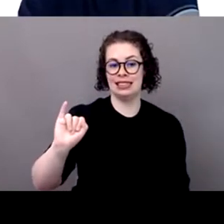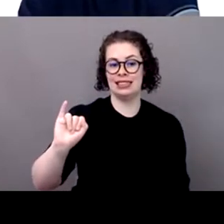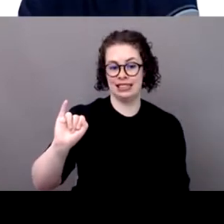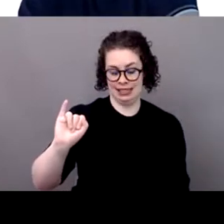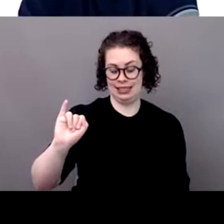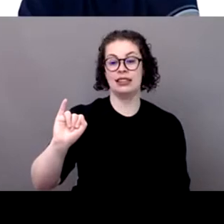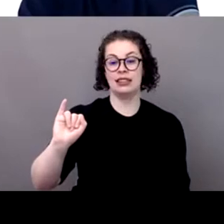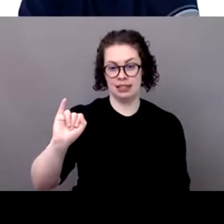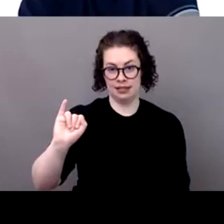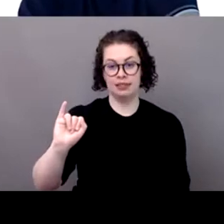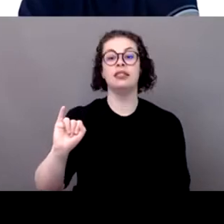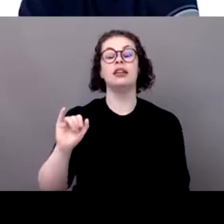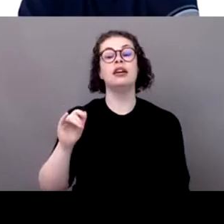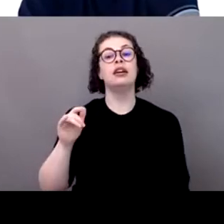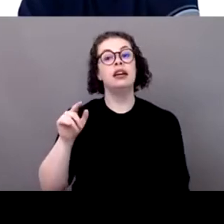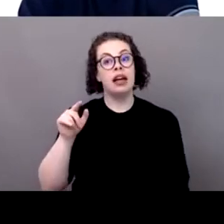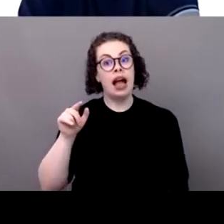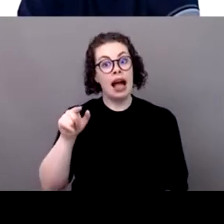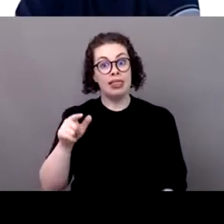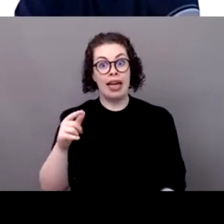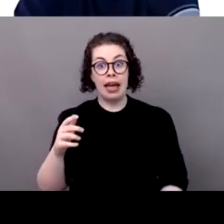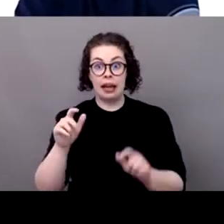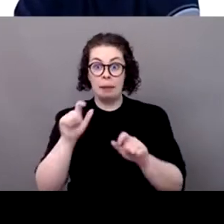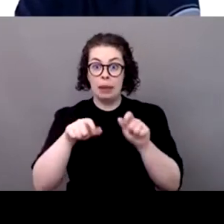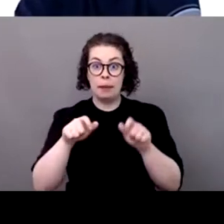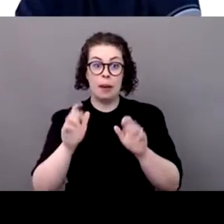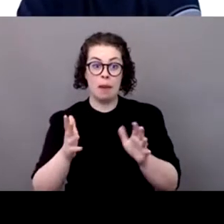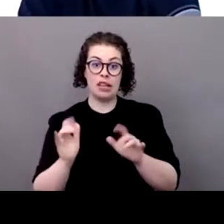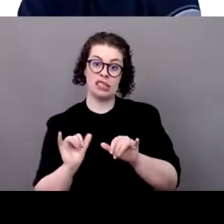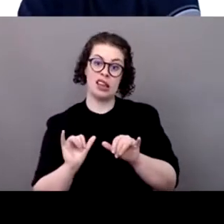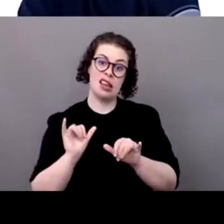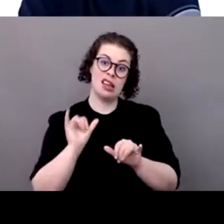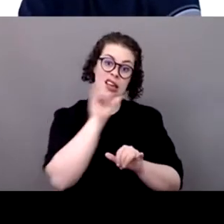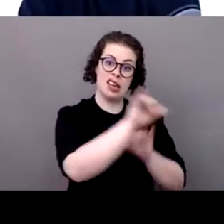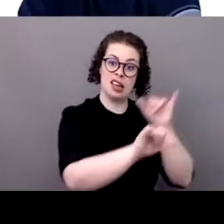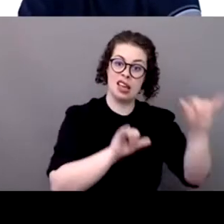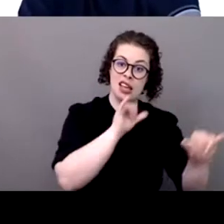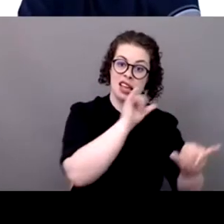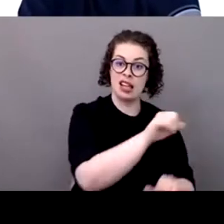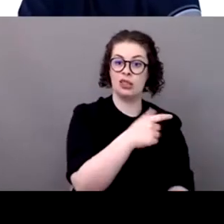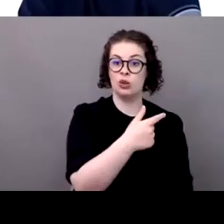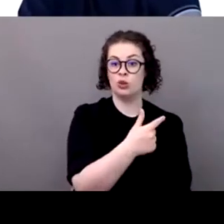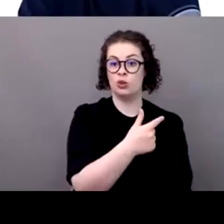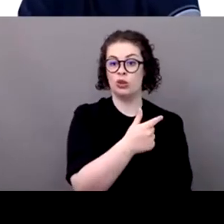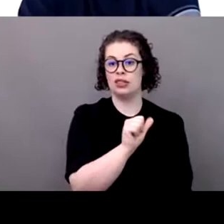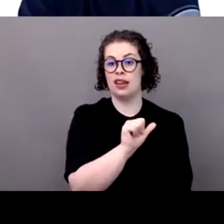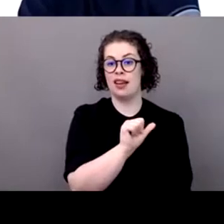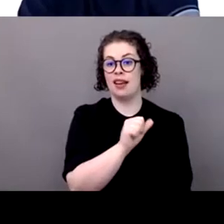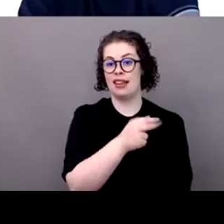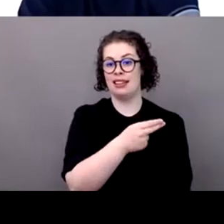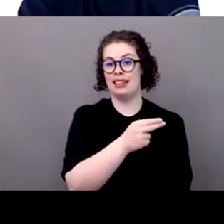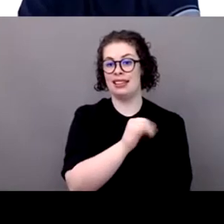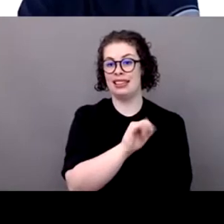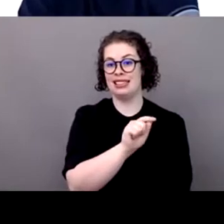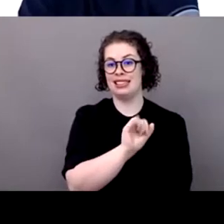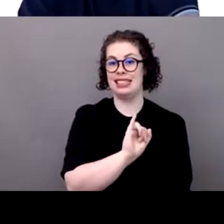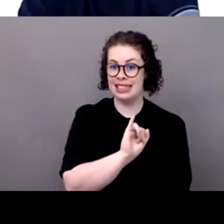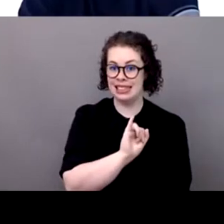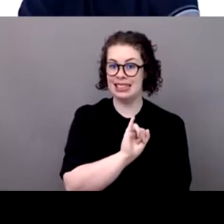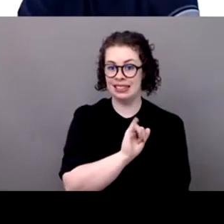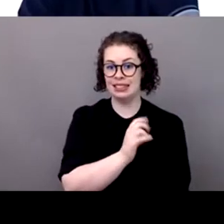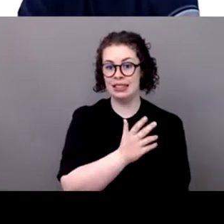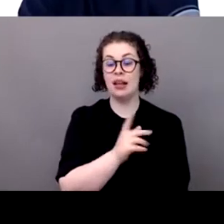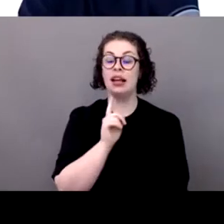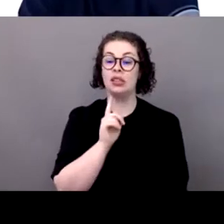We built, at the moment, at of surf parks in the area, we built a spot of surf at San Sebastian,